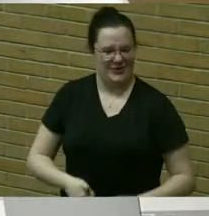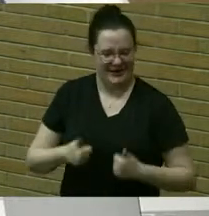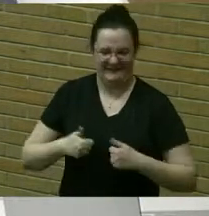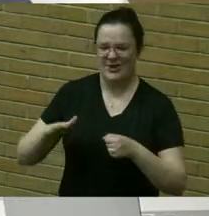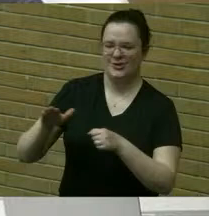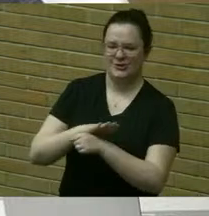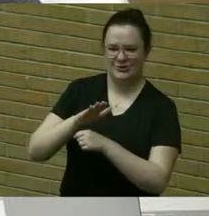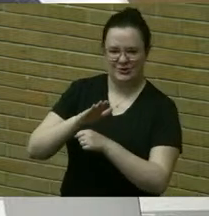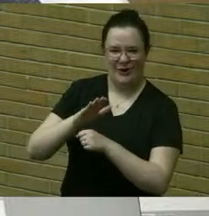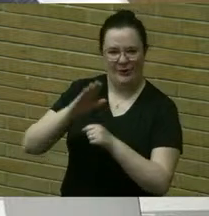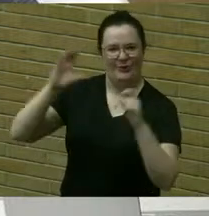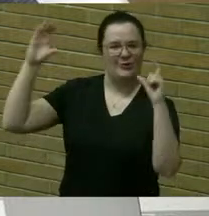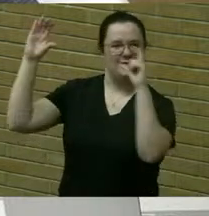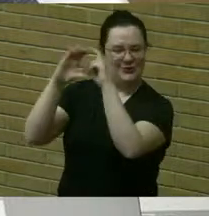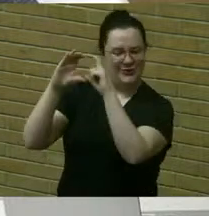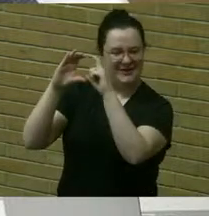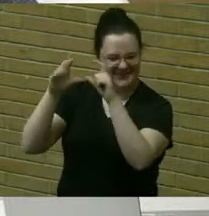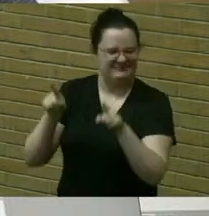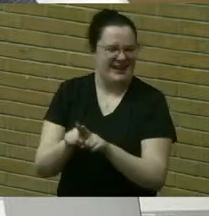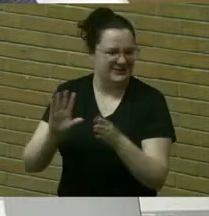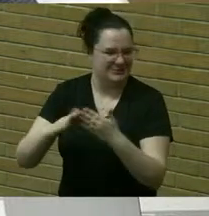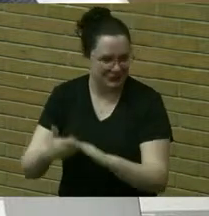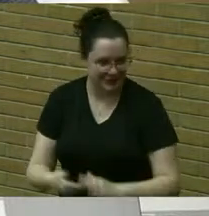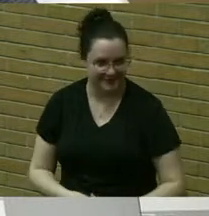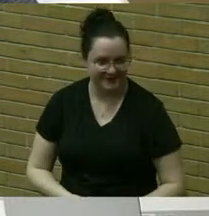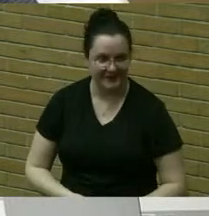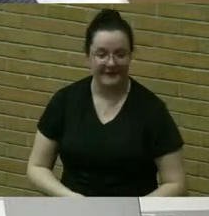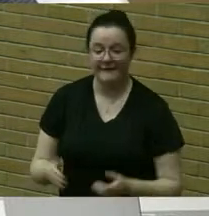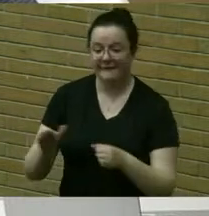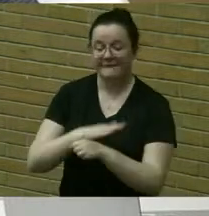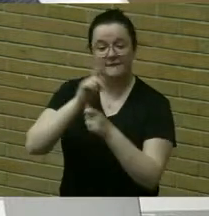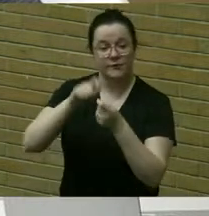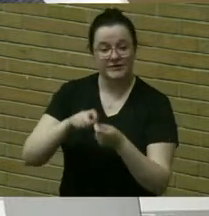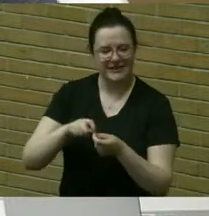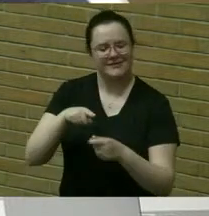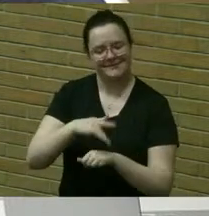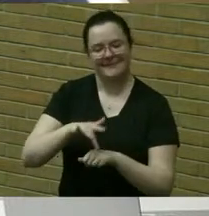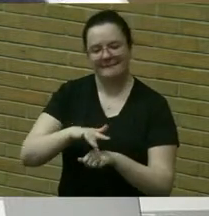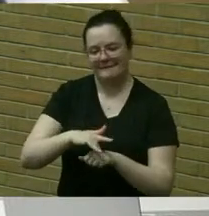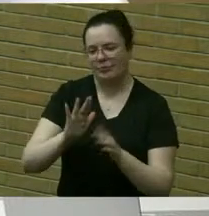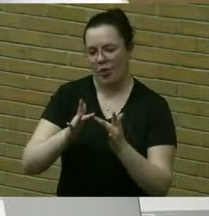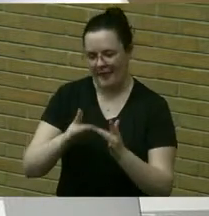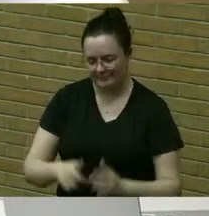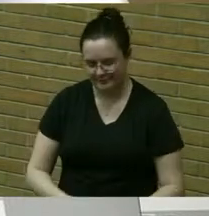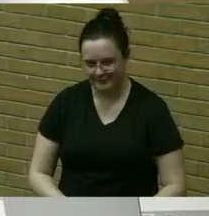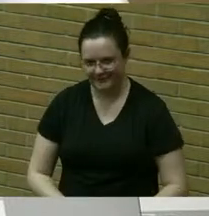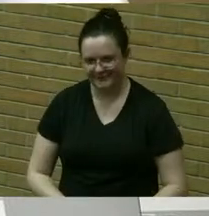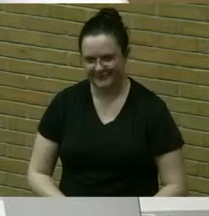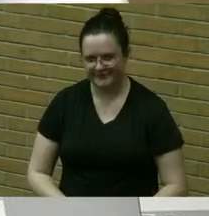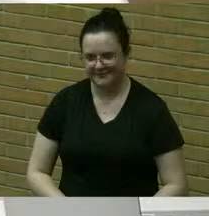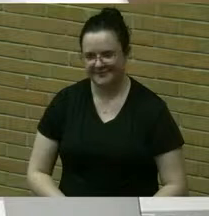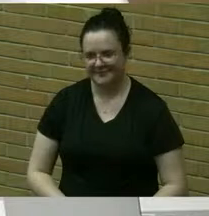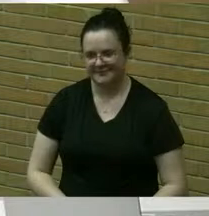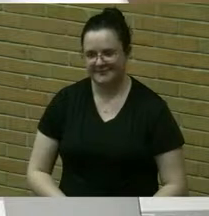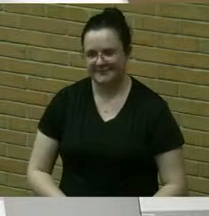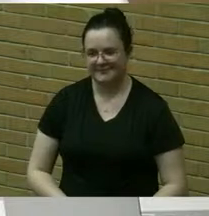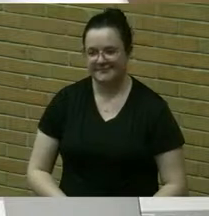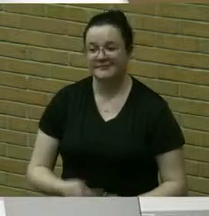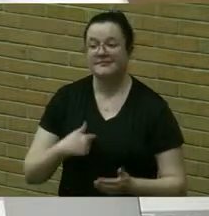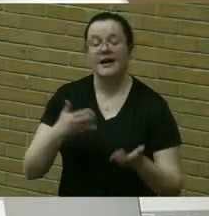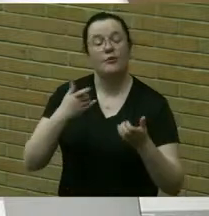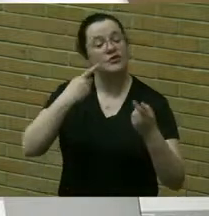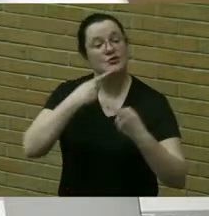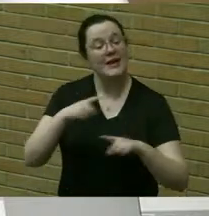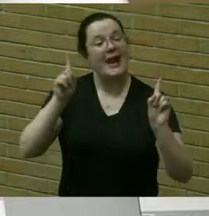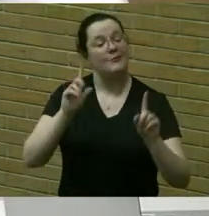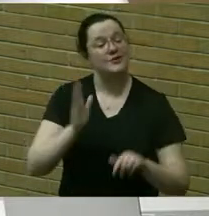eclipse as a community full details are available online also want to announce our hoops with